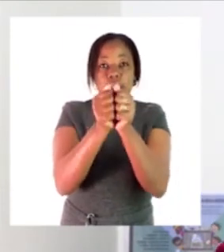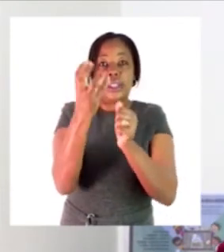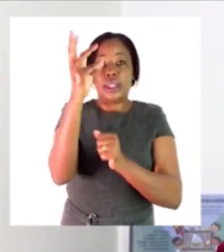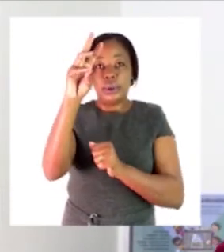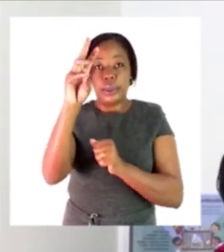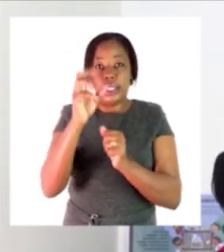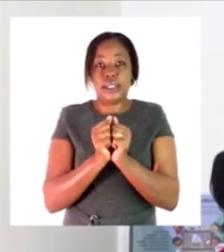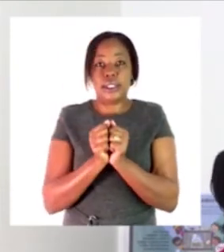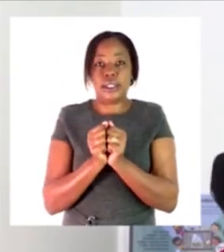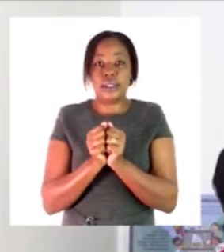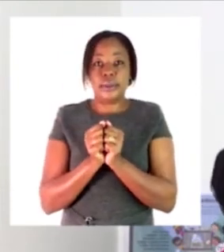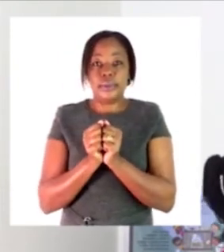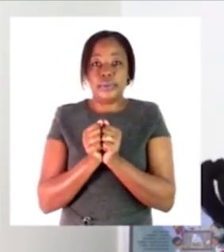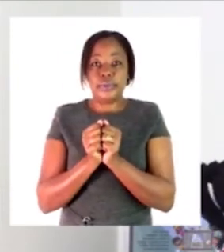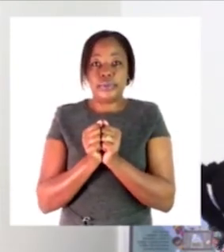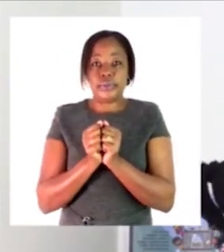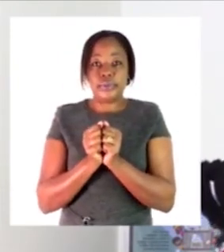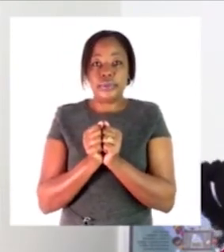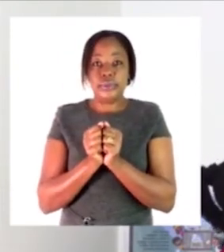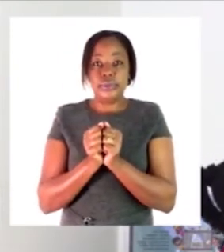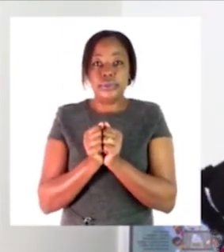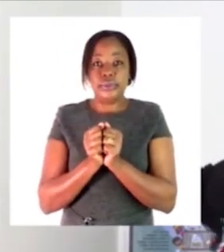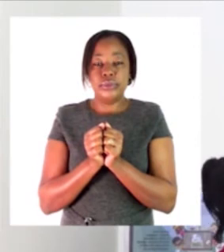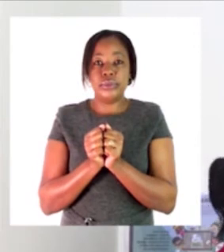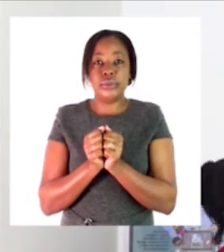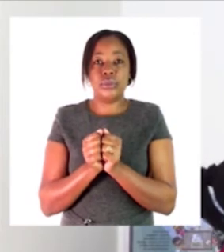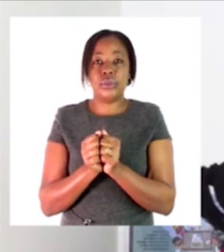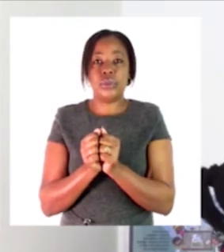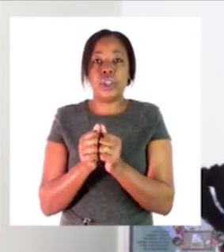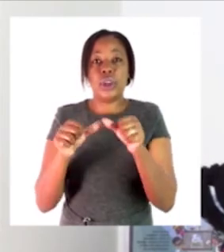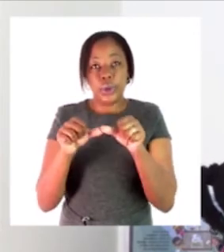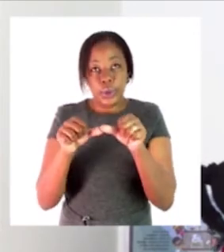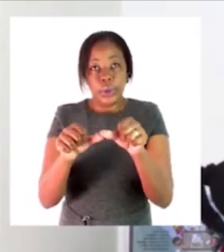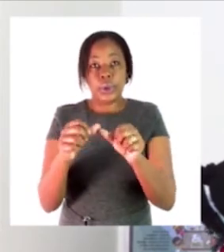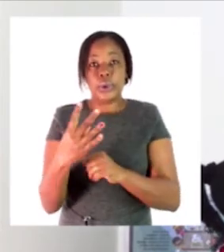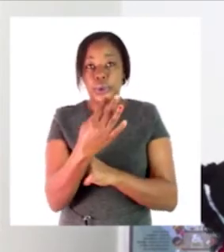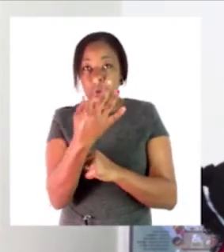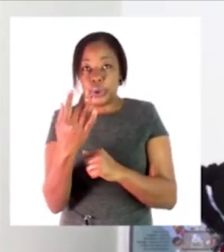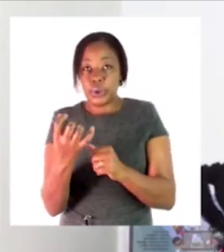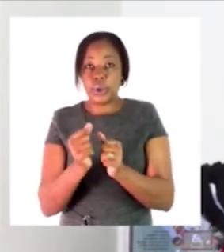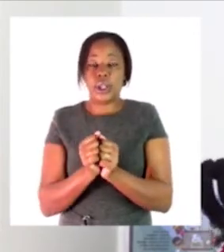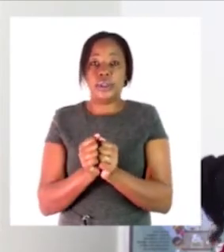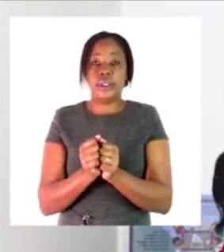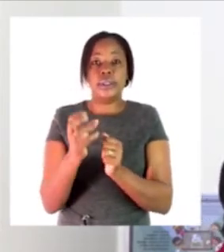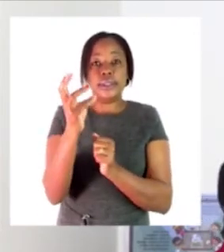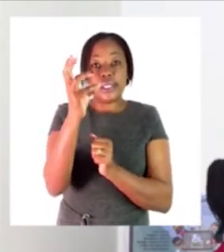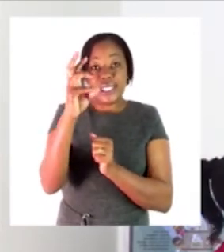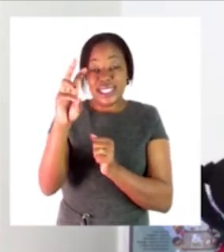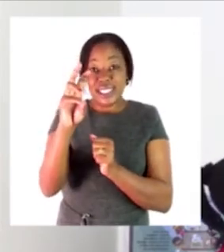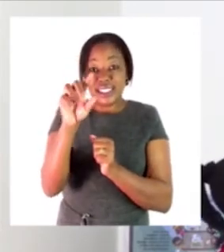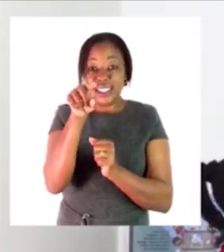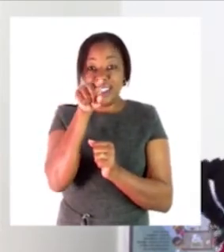are we together are we still together okay therefore now a one plus a six plus nothing